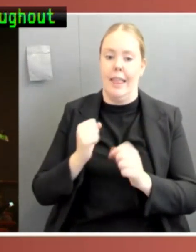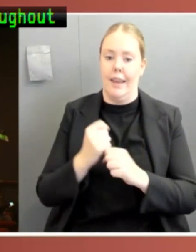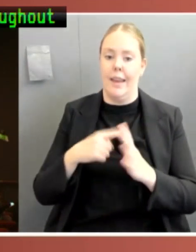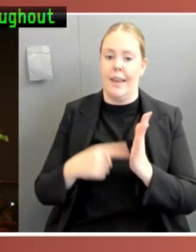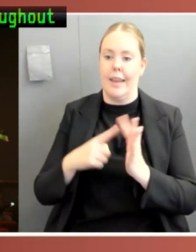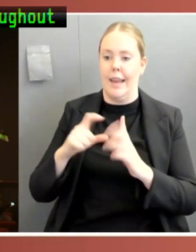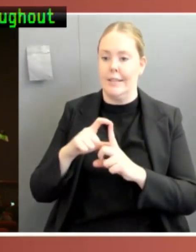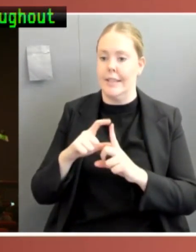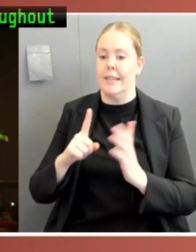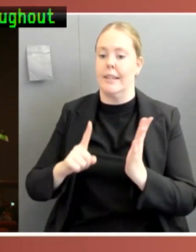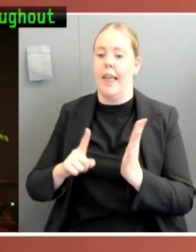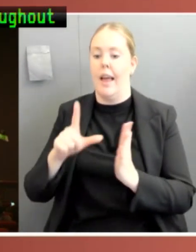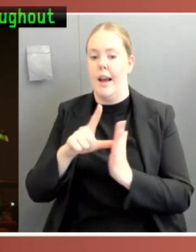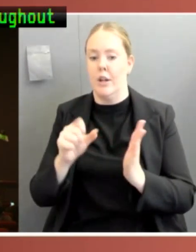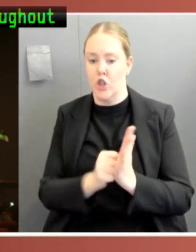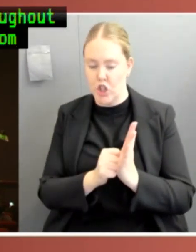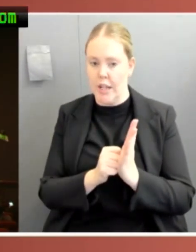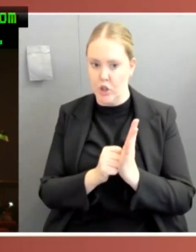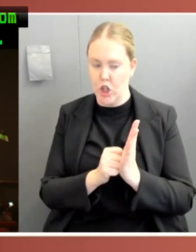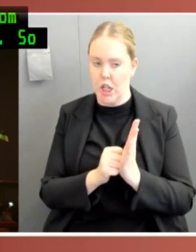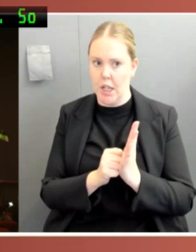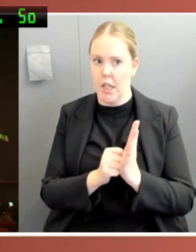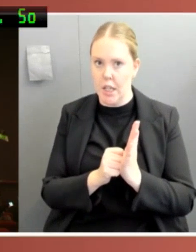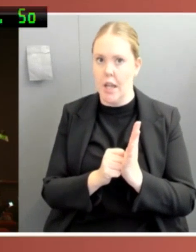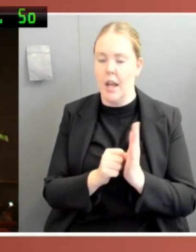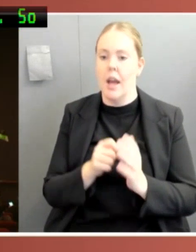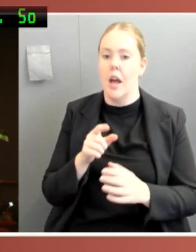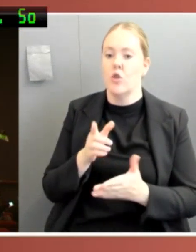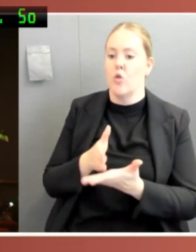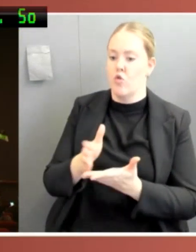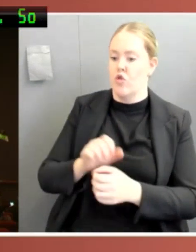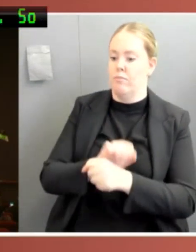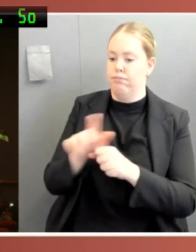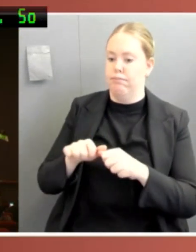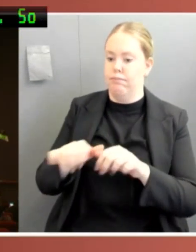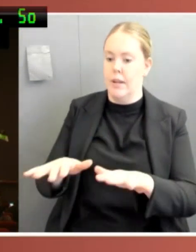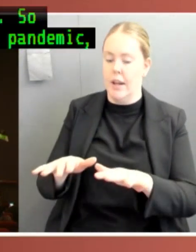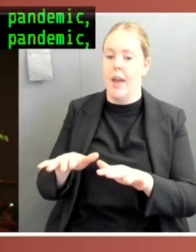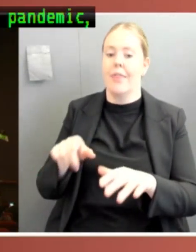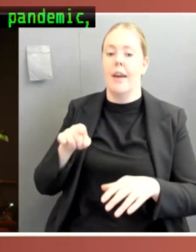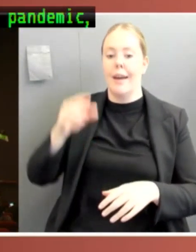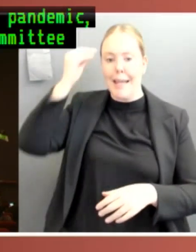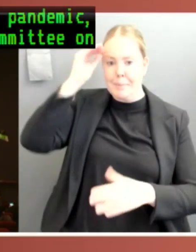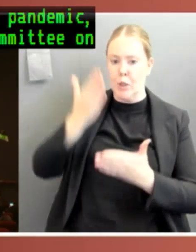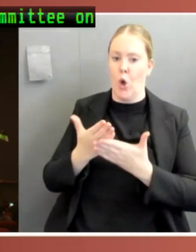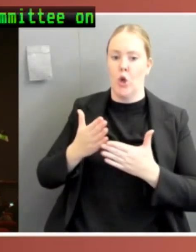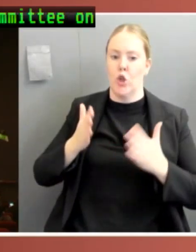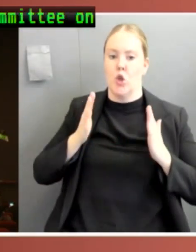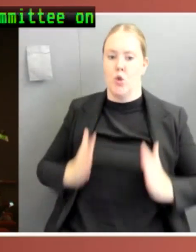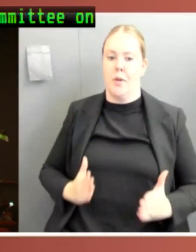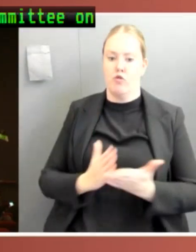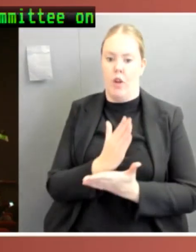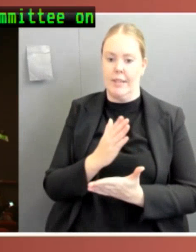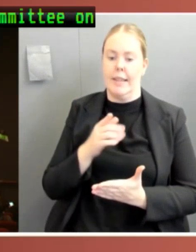throughout the time of the pandemic, the Parliamentary Joint Committee on Human Rights was the only legislative scrutiny committee with the capacity to